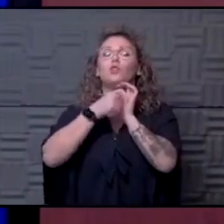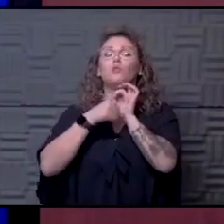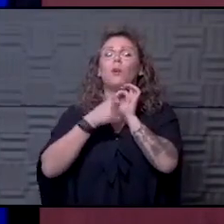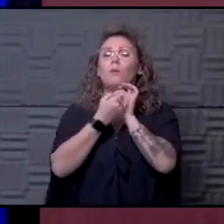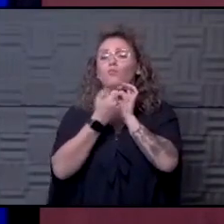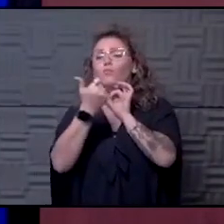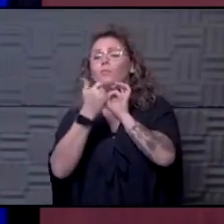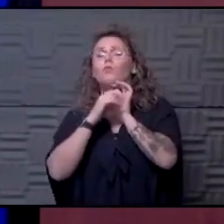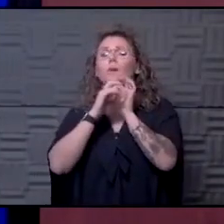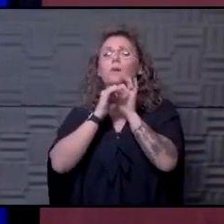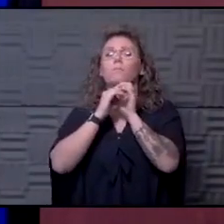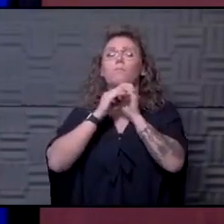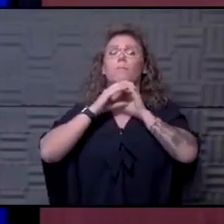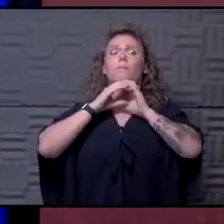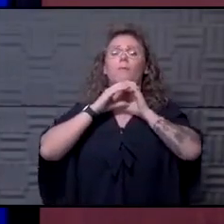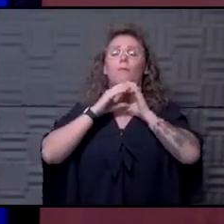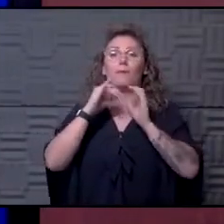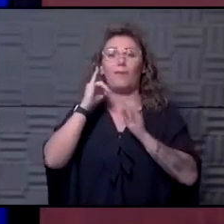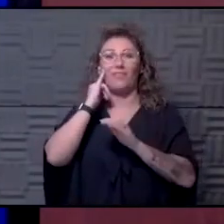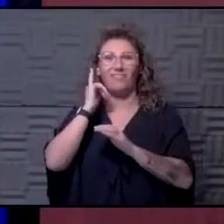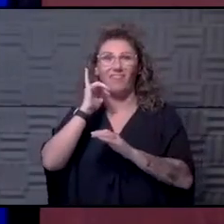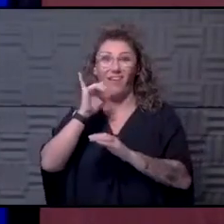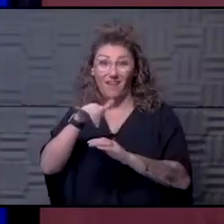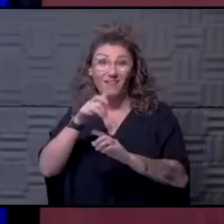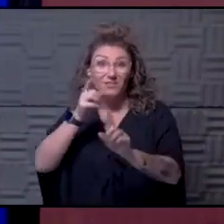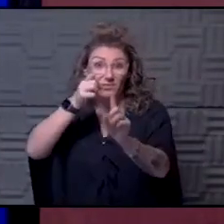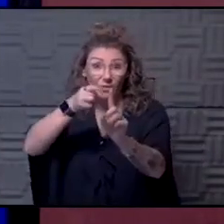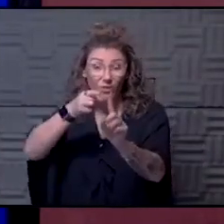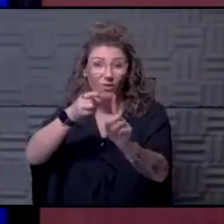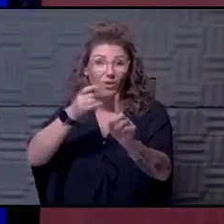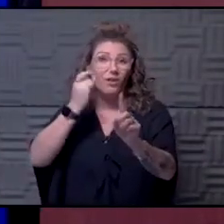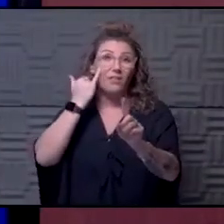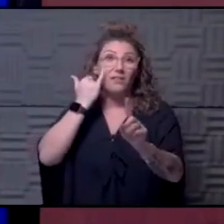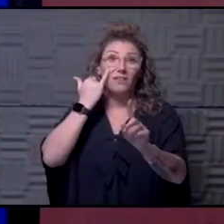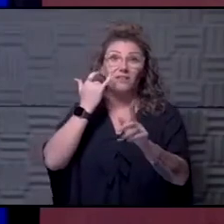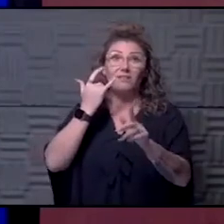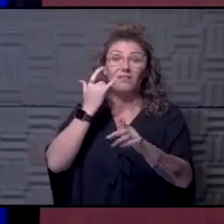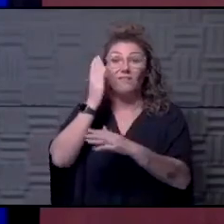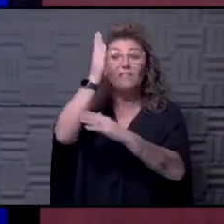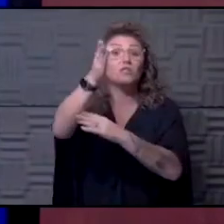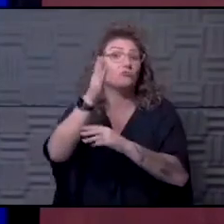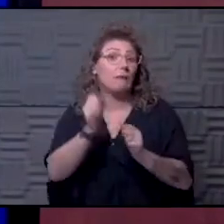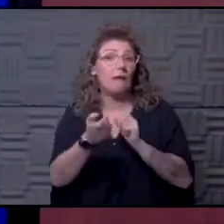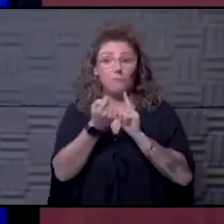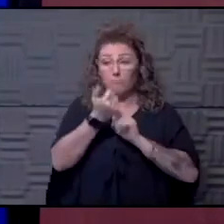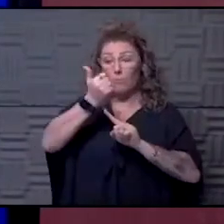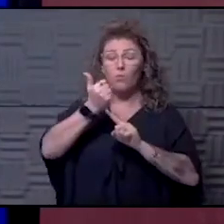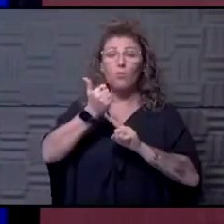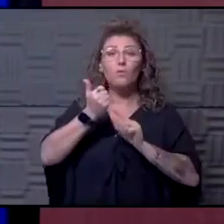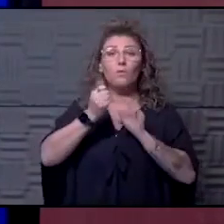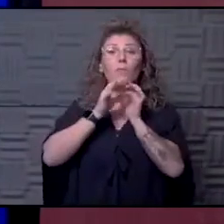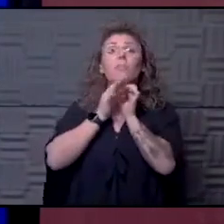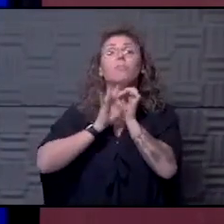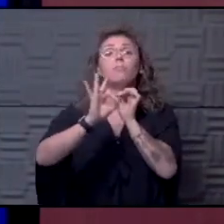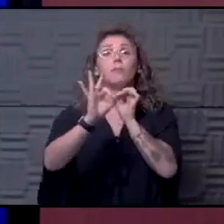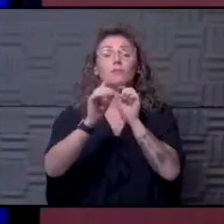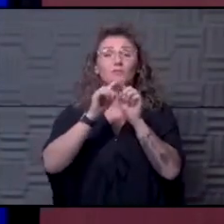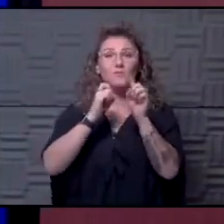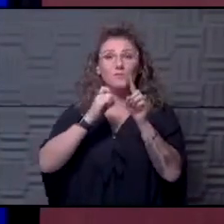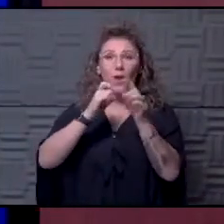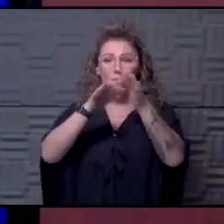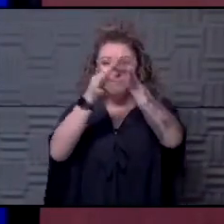that's kind of what the goal is. And if that works, then eventually you can get the trach out. And so hopefully Anil will have that good result that comes from this.